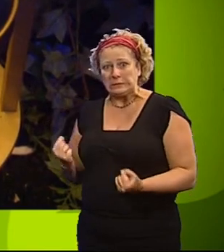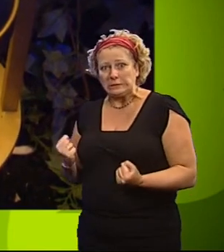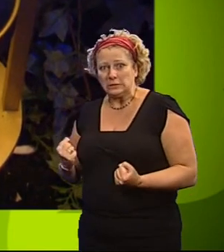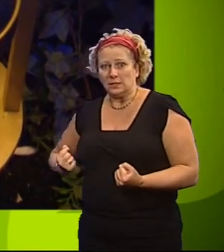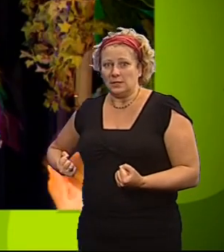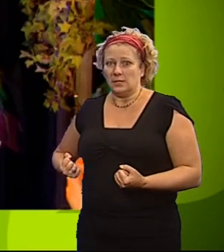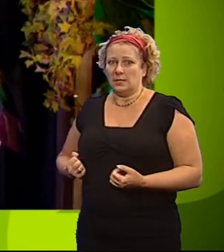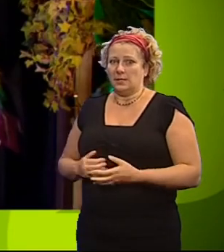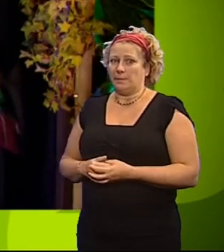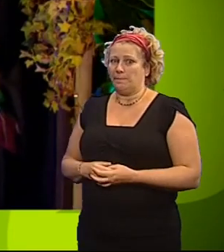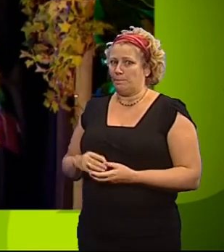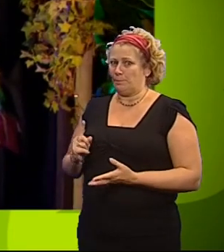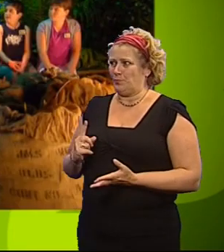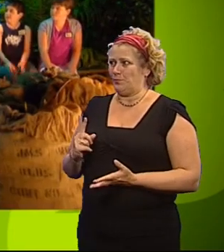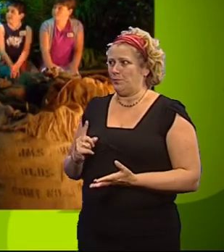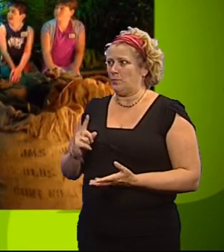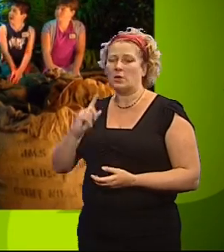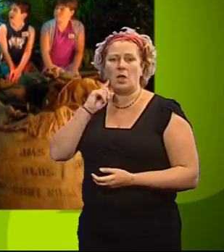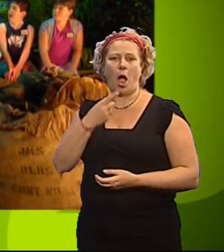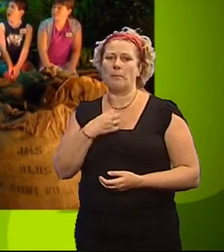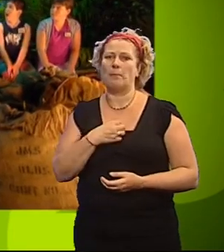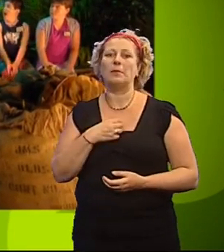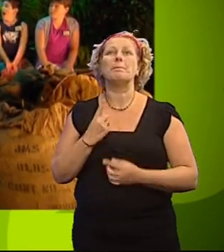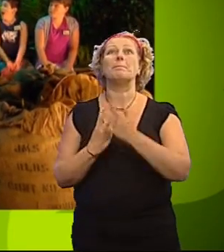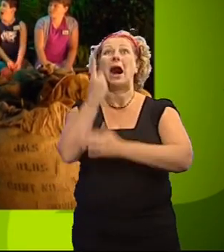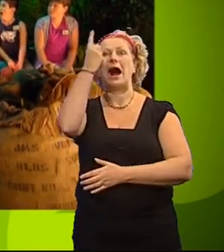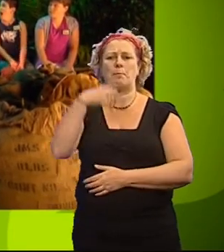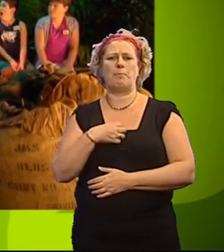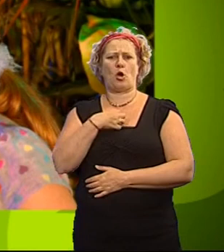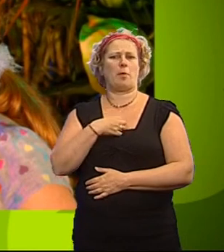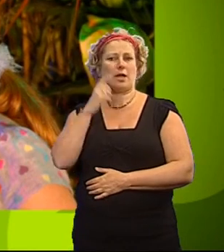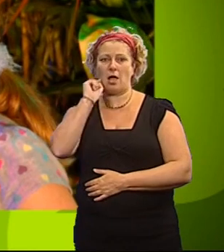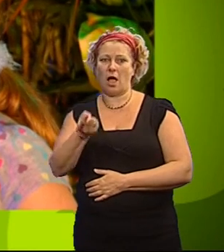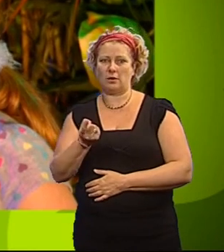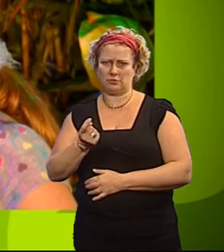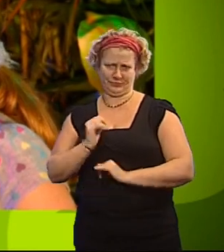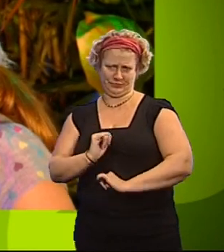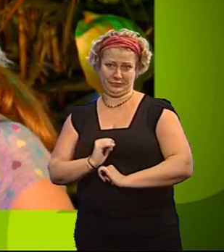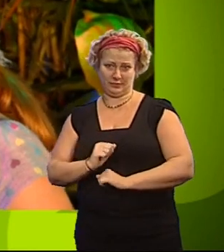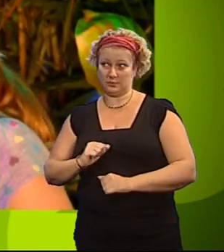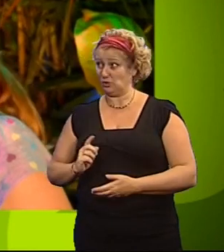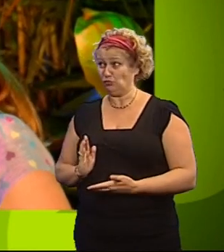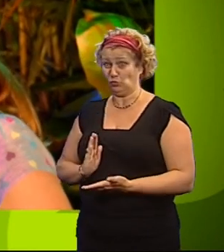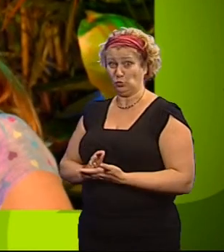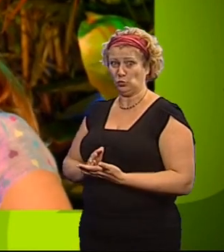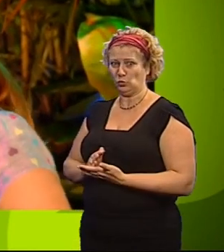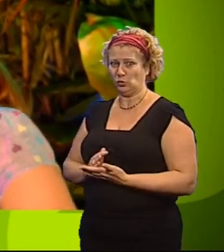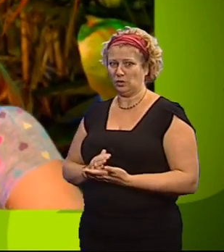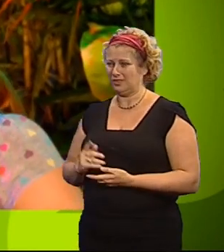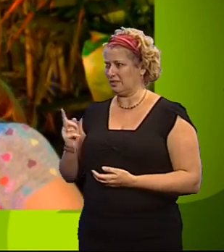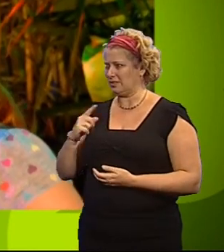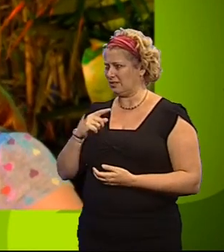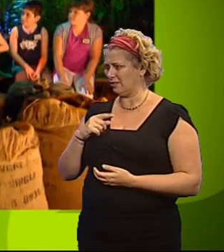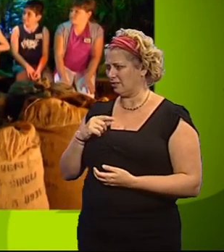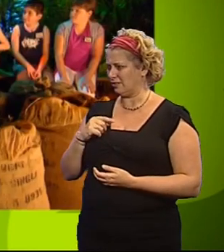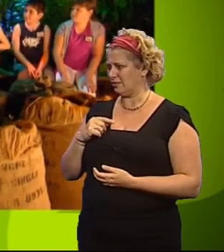not over yet. You can't burp in space. Oh, how terrible vulgar. It's true. Make them think it's a lie. think